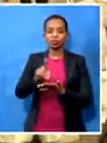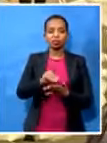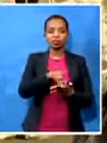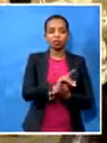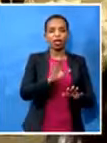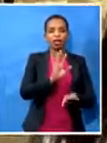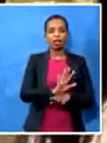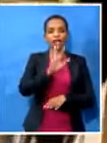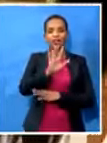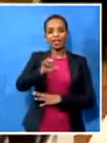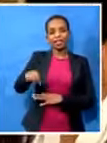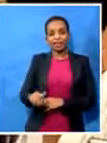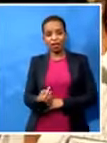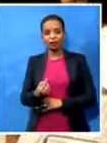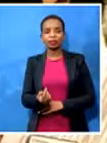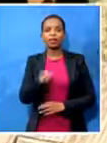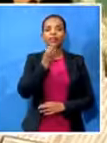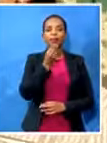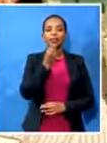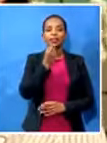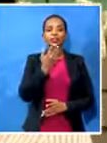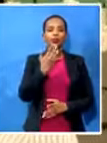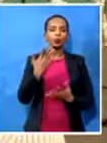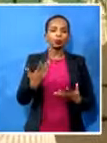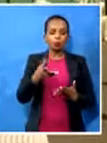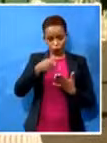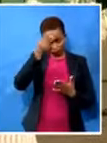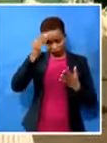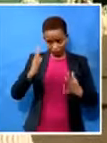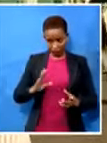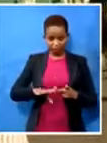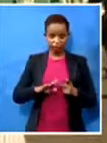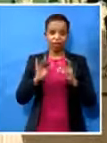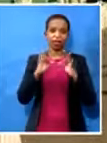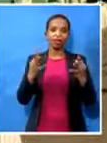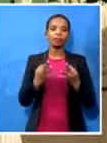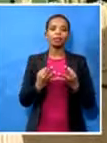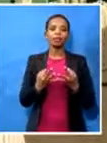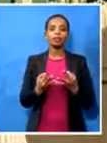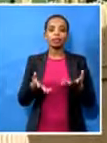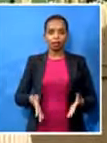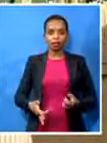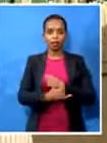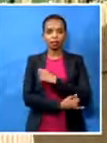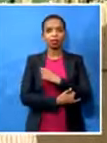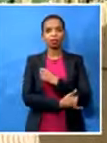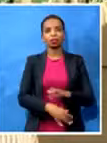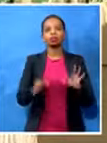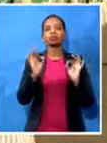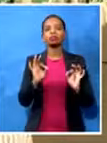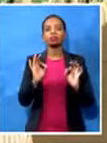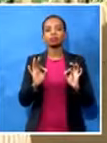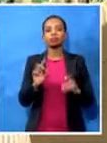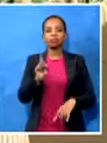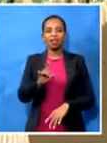and families, you know, across the country, which has been incredible. That's 15,000 families of our